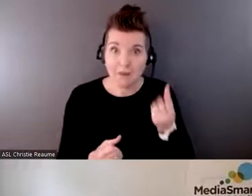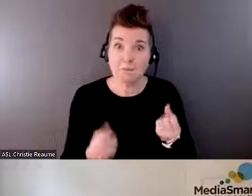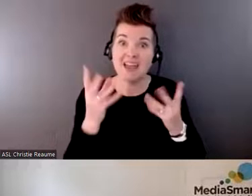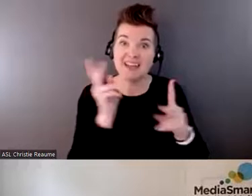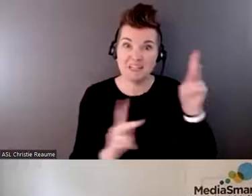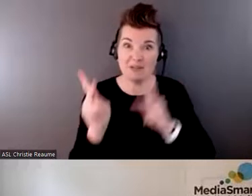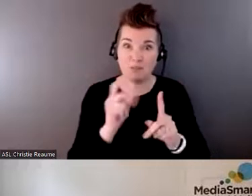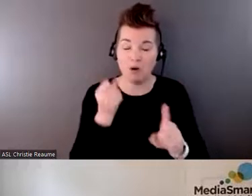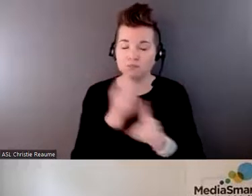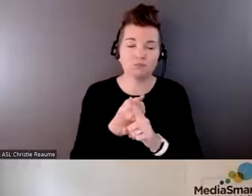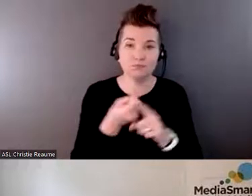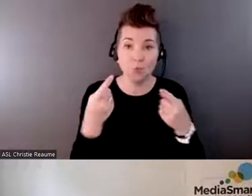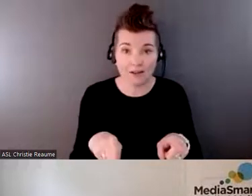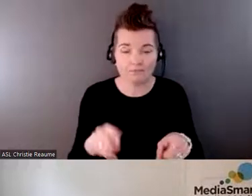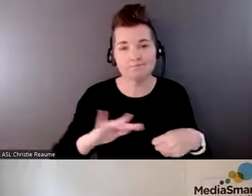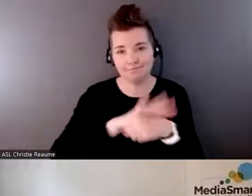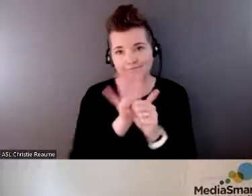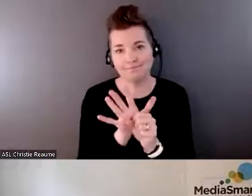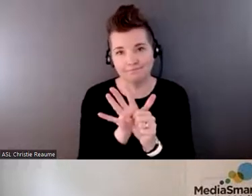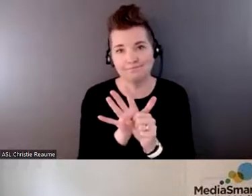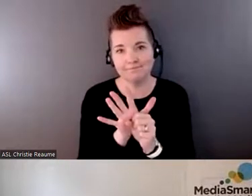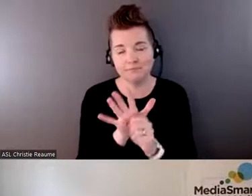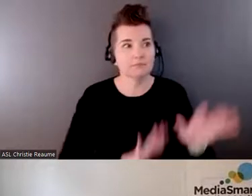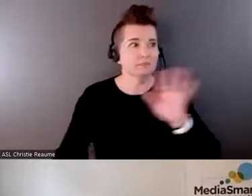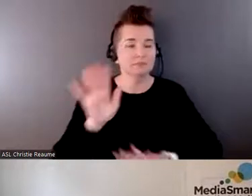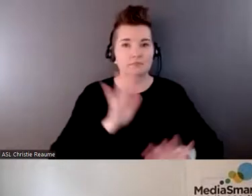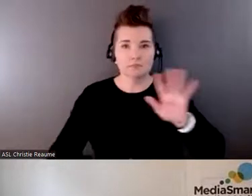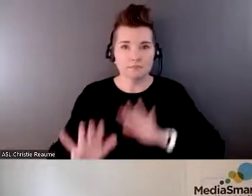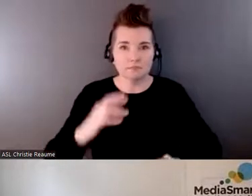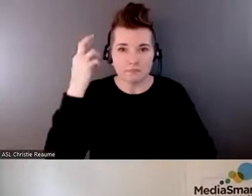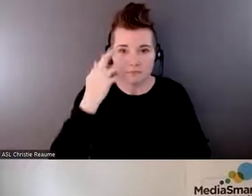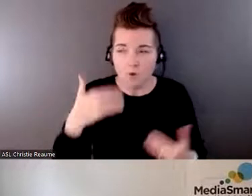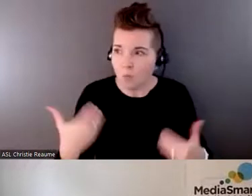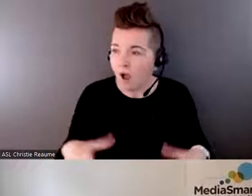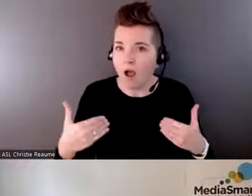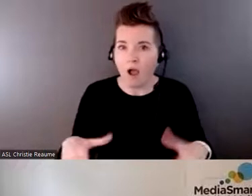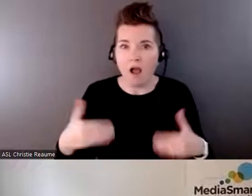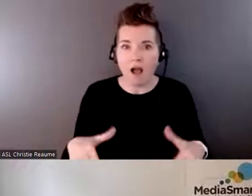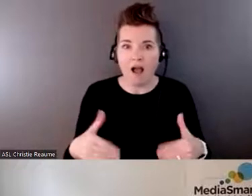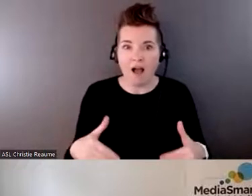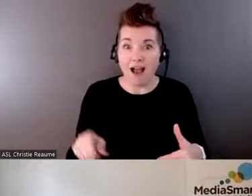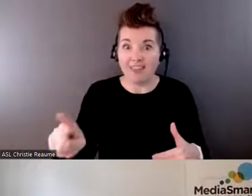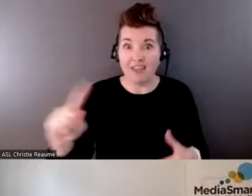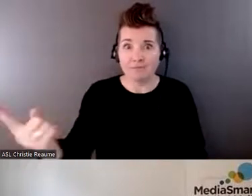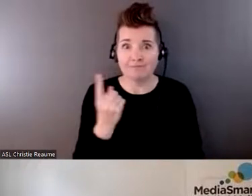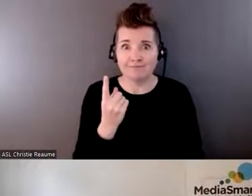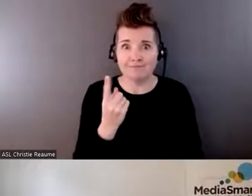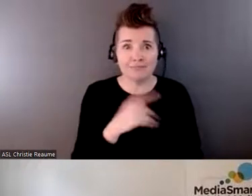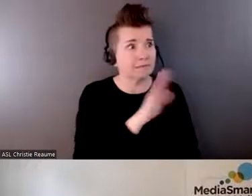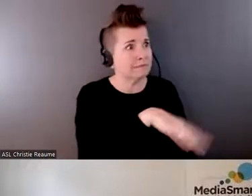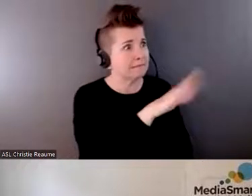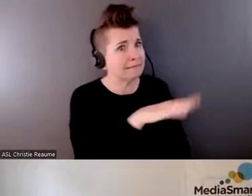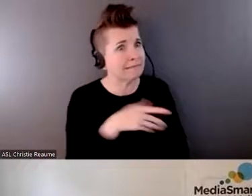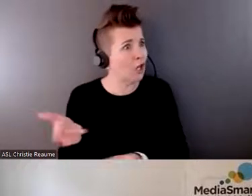these issues into the forefront. And specifically, in our literally brought it to our doorstep with our own families seeing,